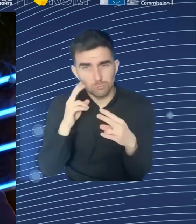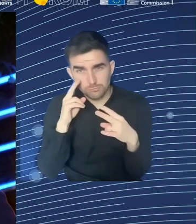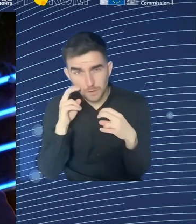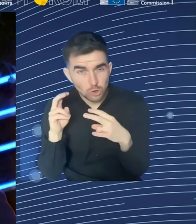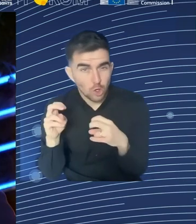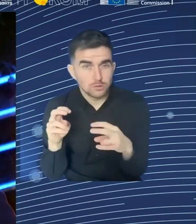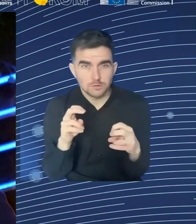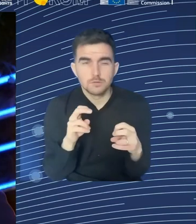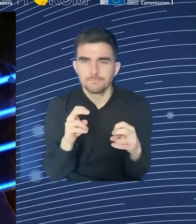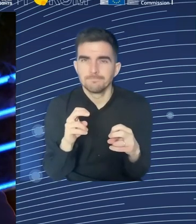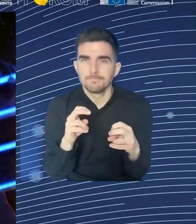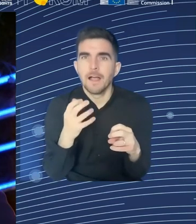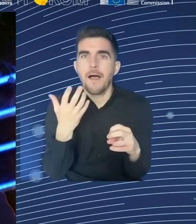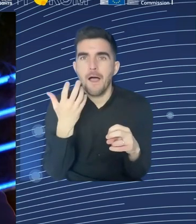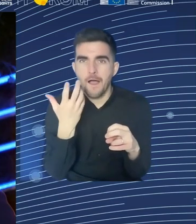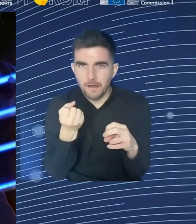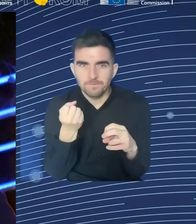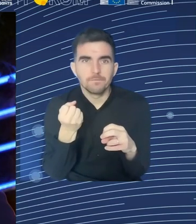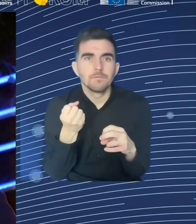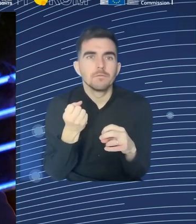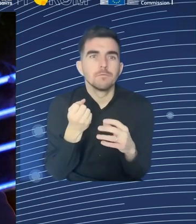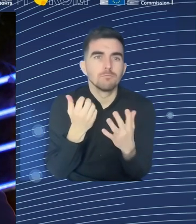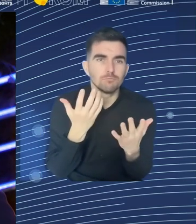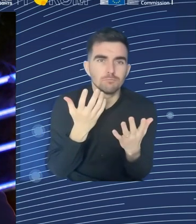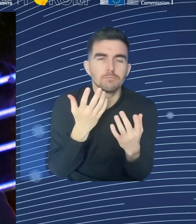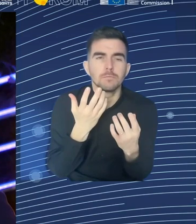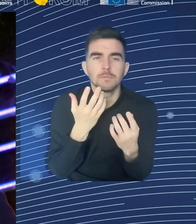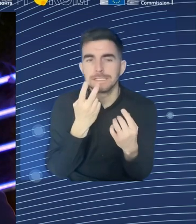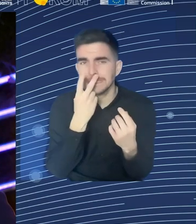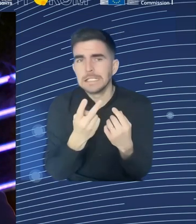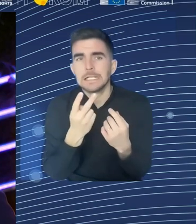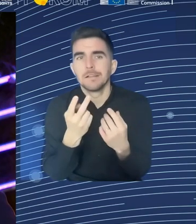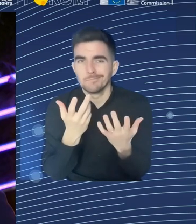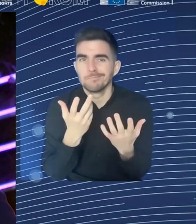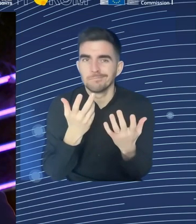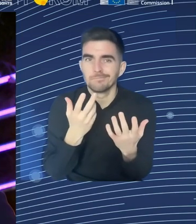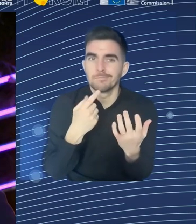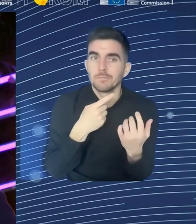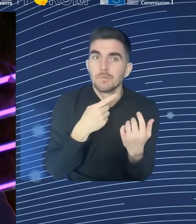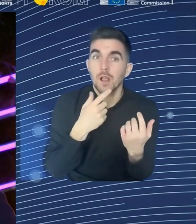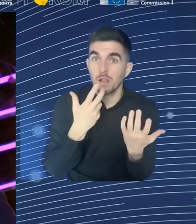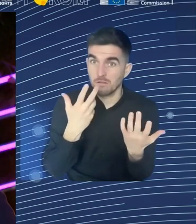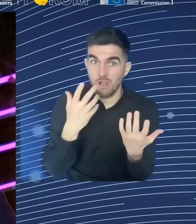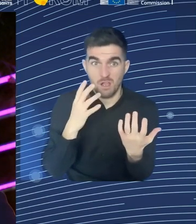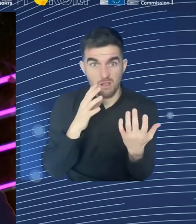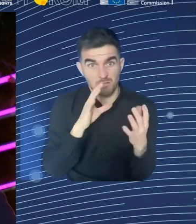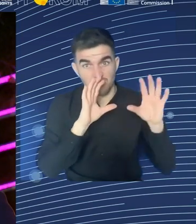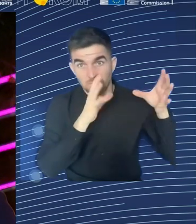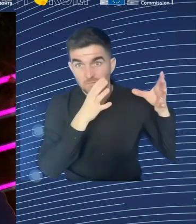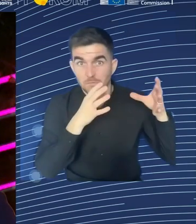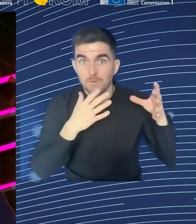9% less pay. So it's not small bits. It's big bits. Big amount of money in less pay. So